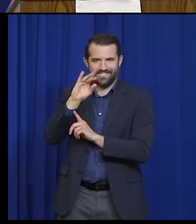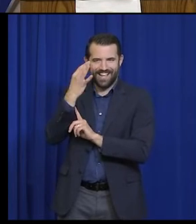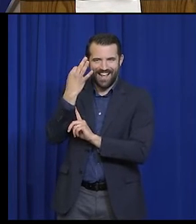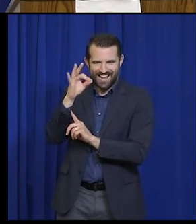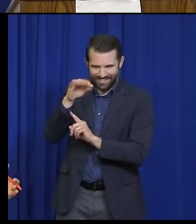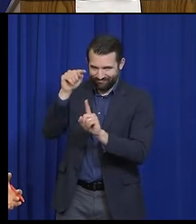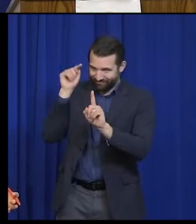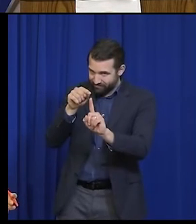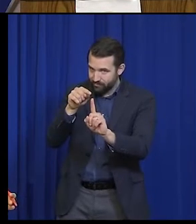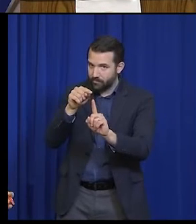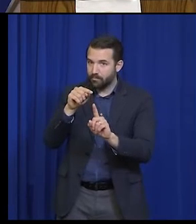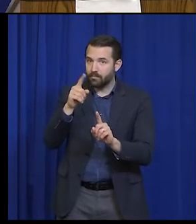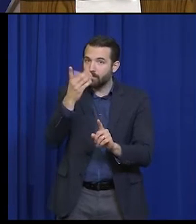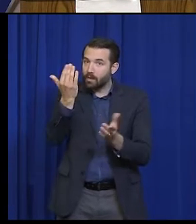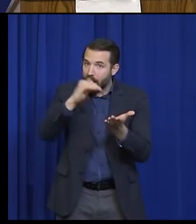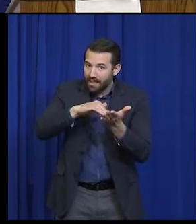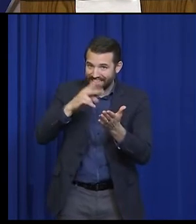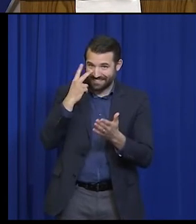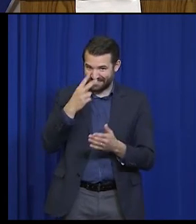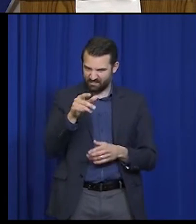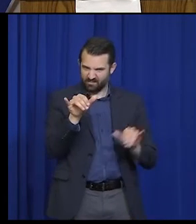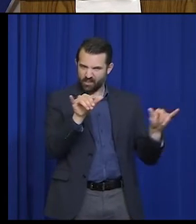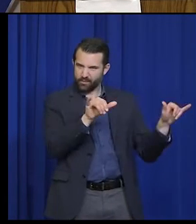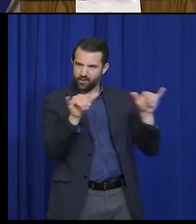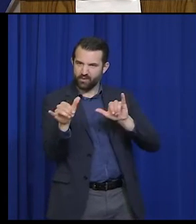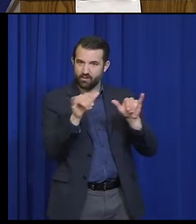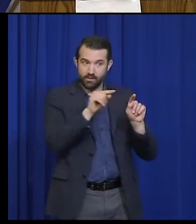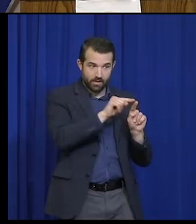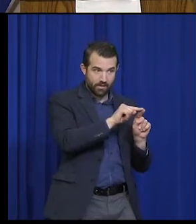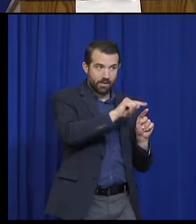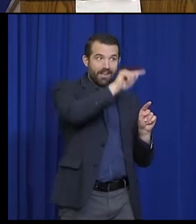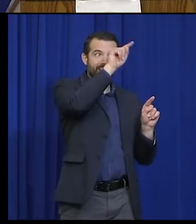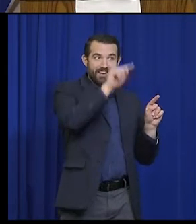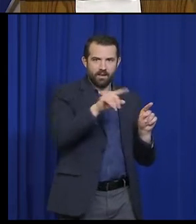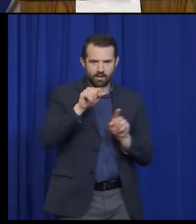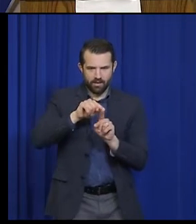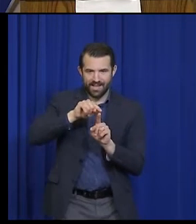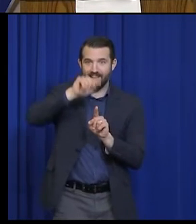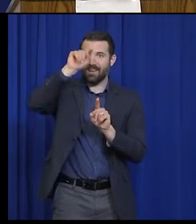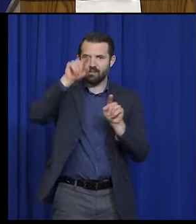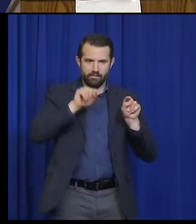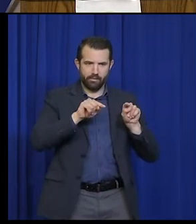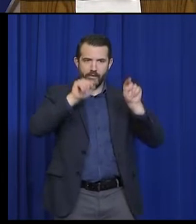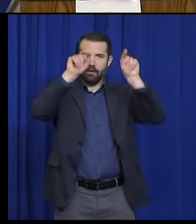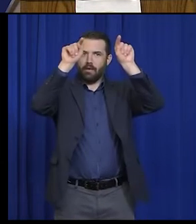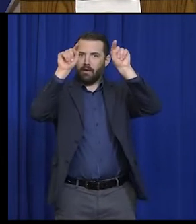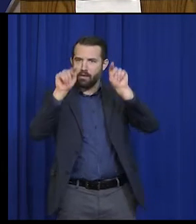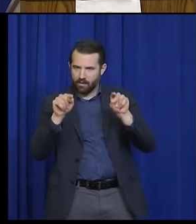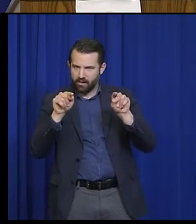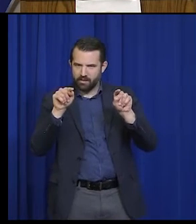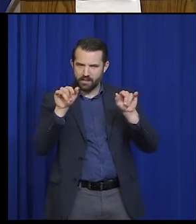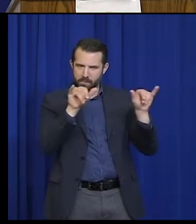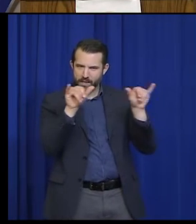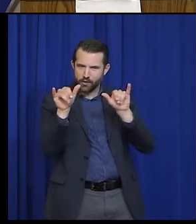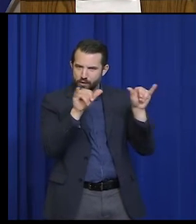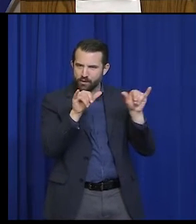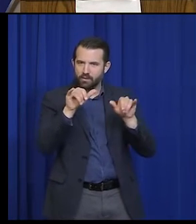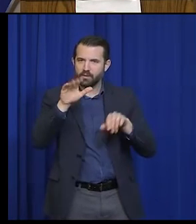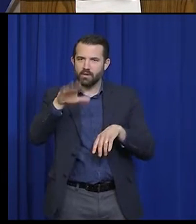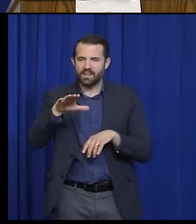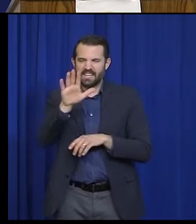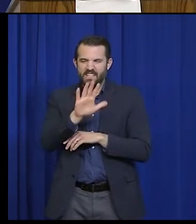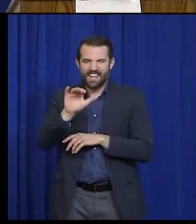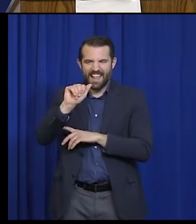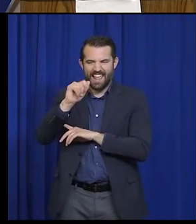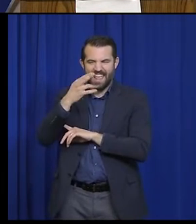here, what you see is something similar, which is an uptick in the middle of late March, early April, and then a decline as the